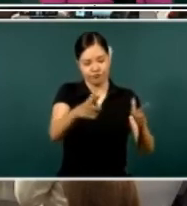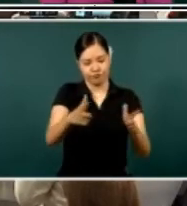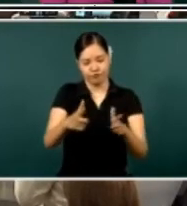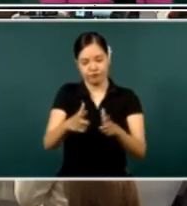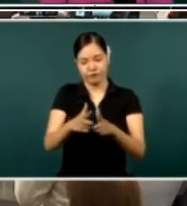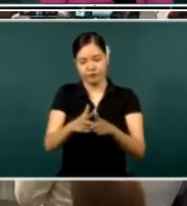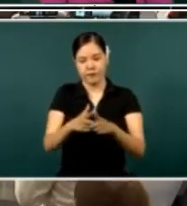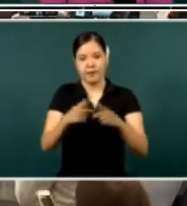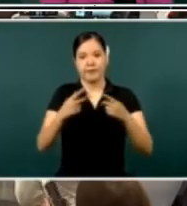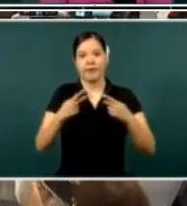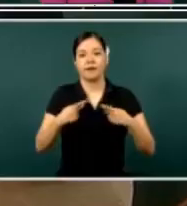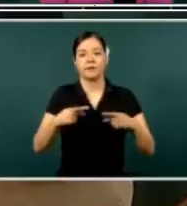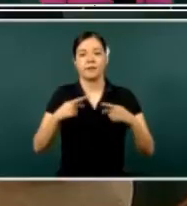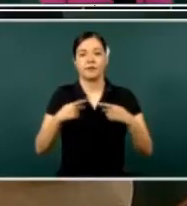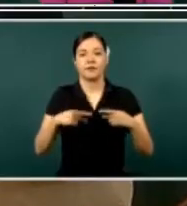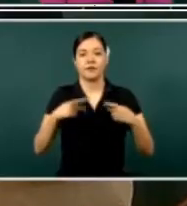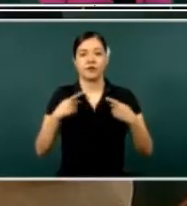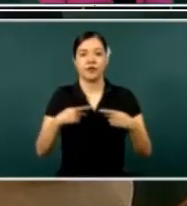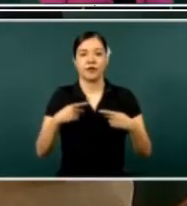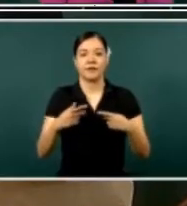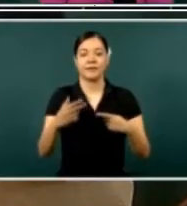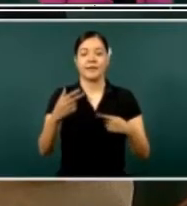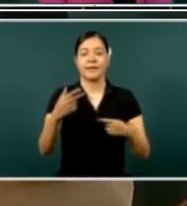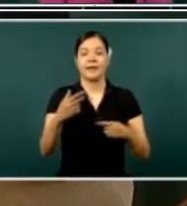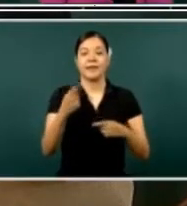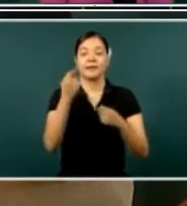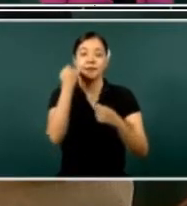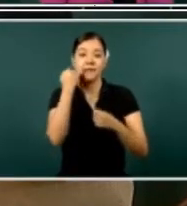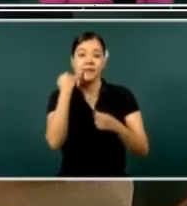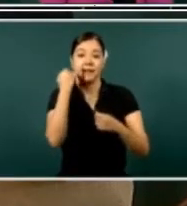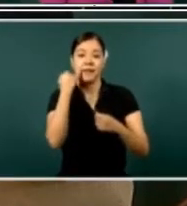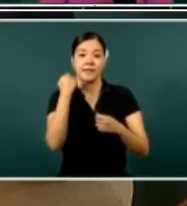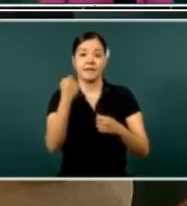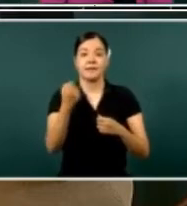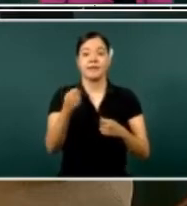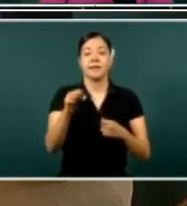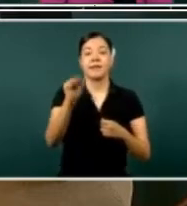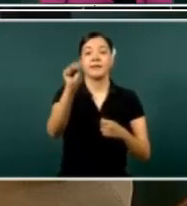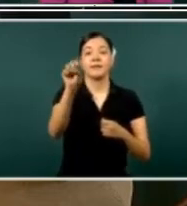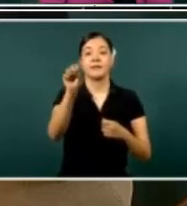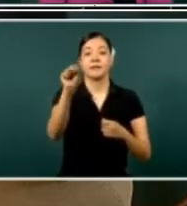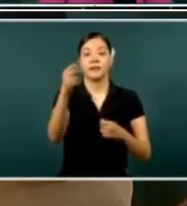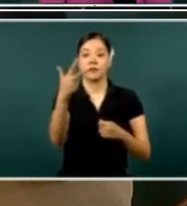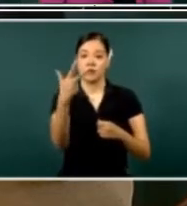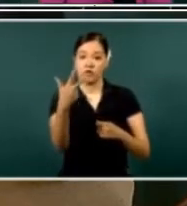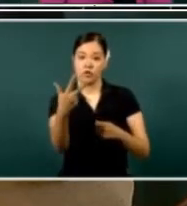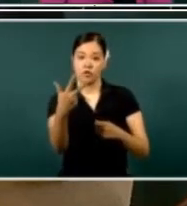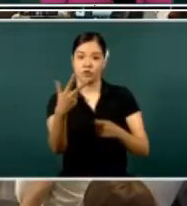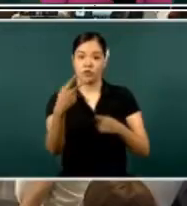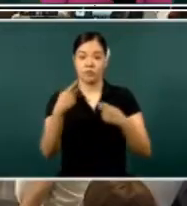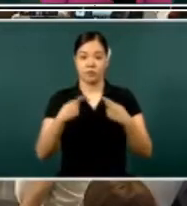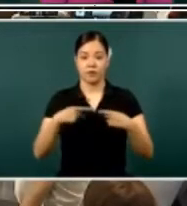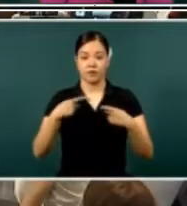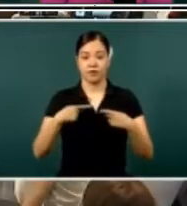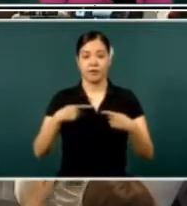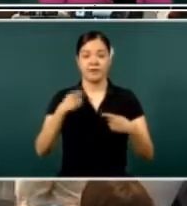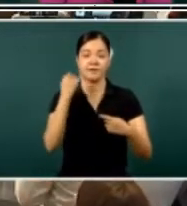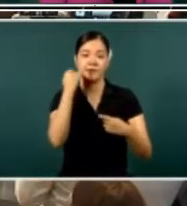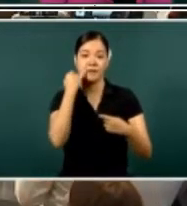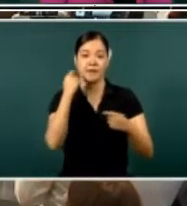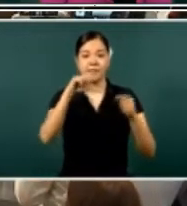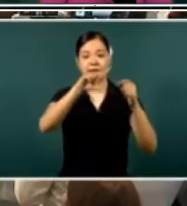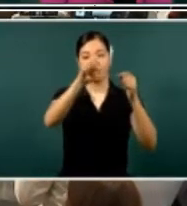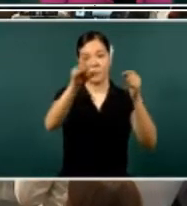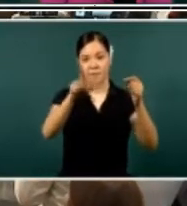important commission of representatives. Of the 80, uh, indigenous areas and the African-American